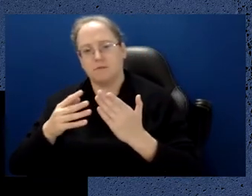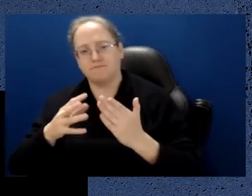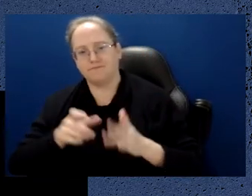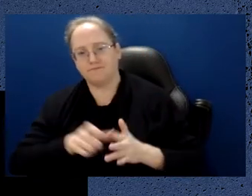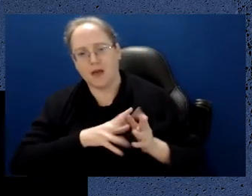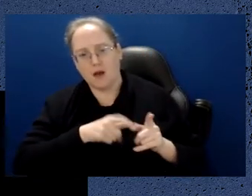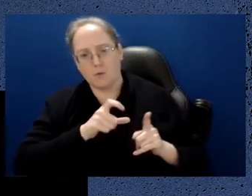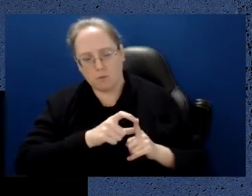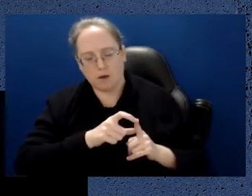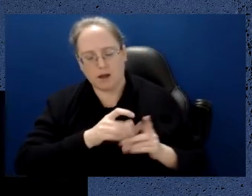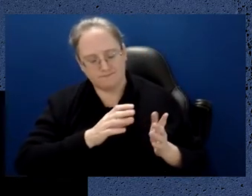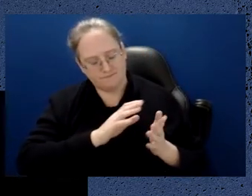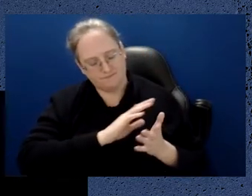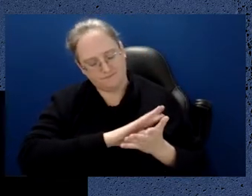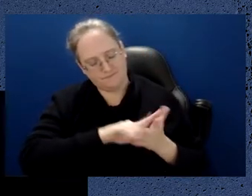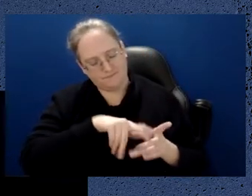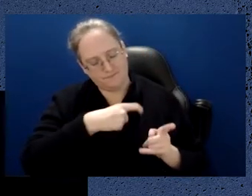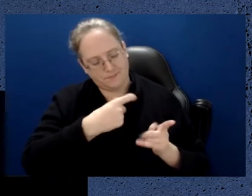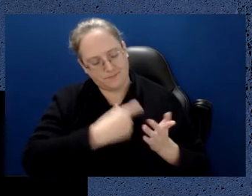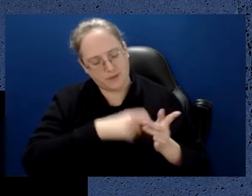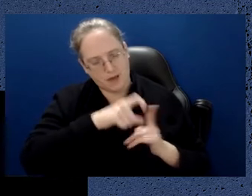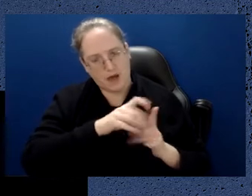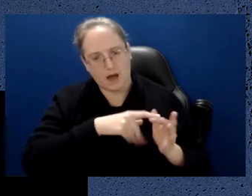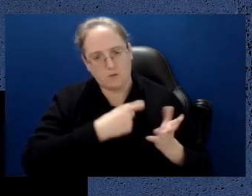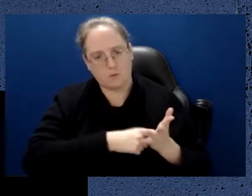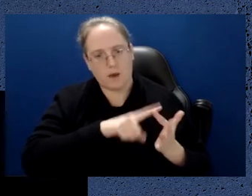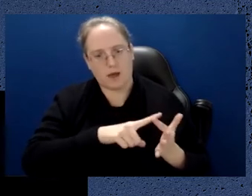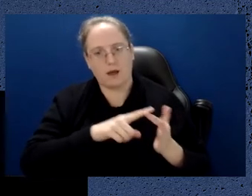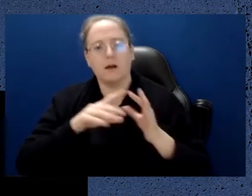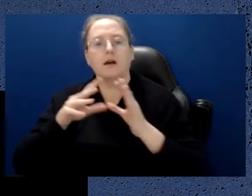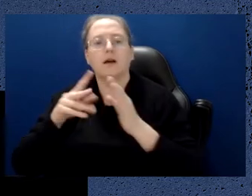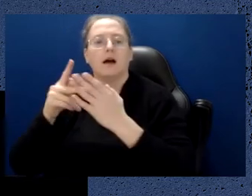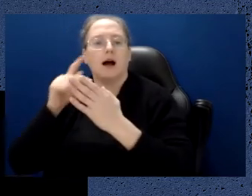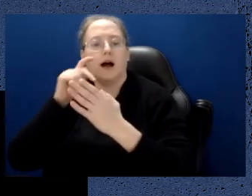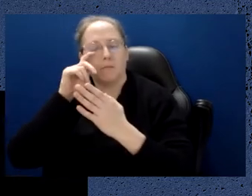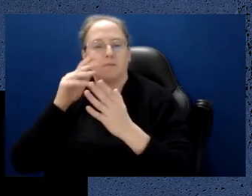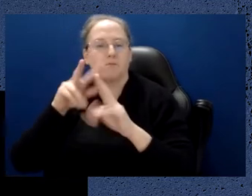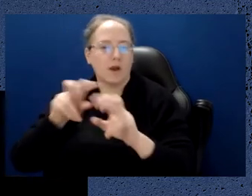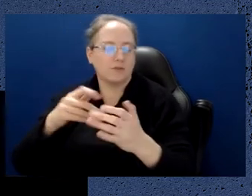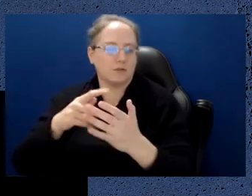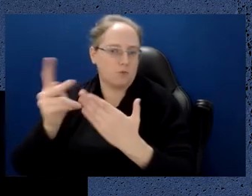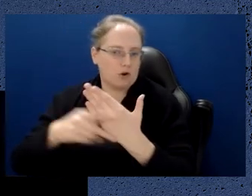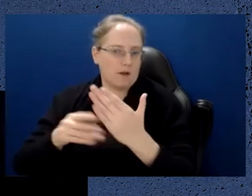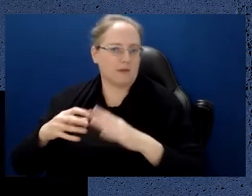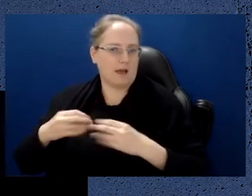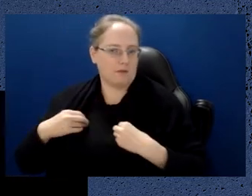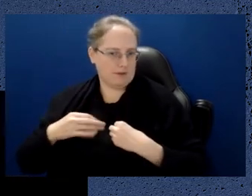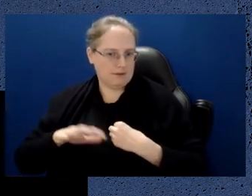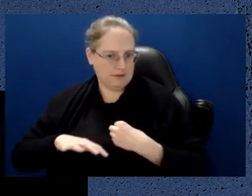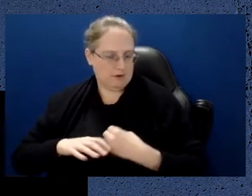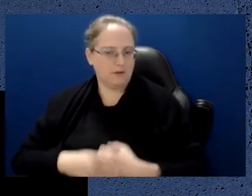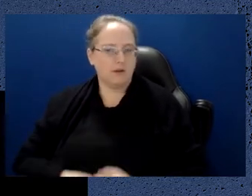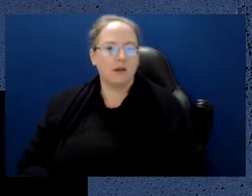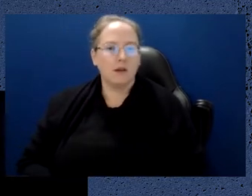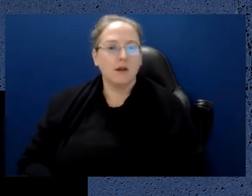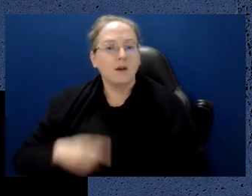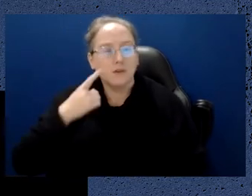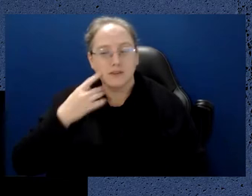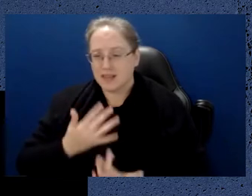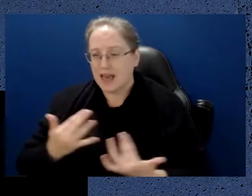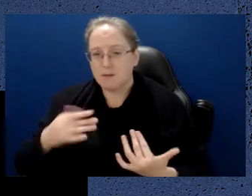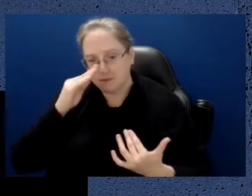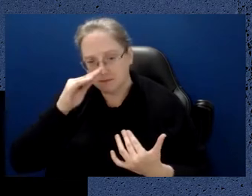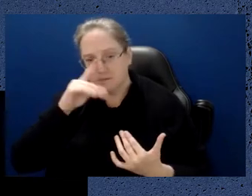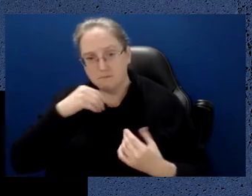So you see a lot of corporations getting into this, but a huge amount of startups that are coming into the software space. It's an incredibly